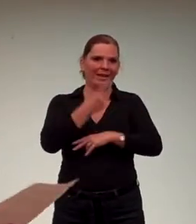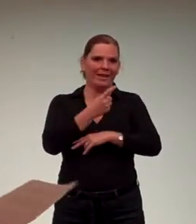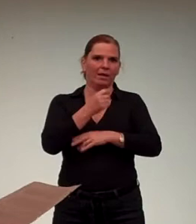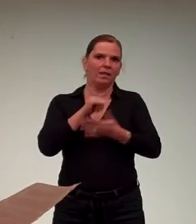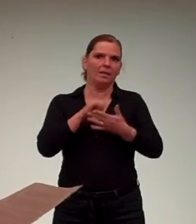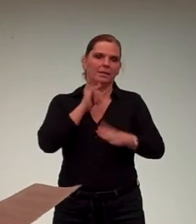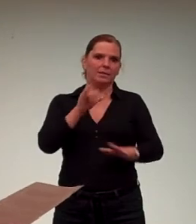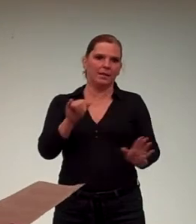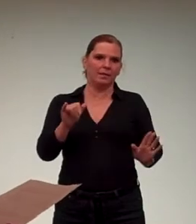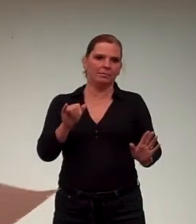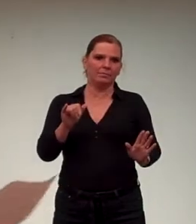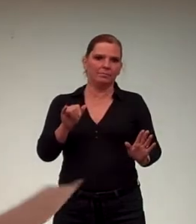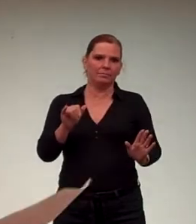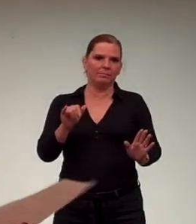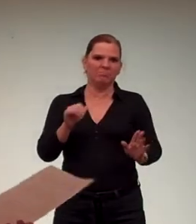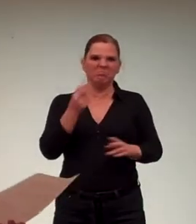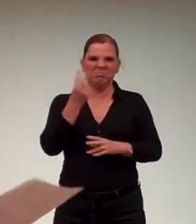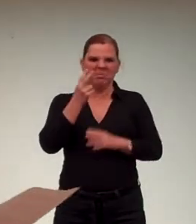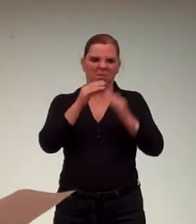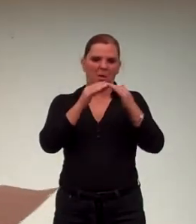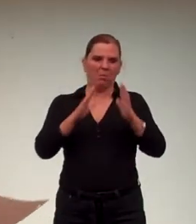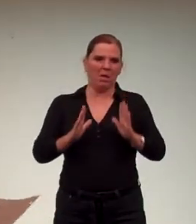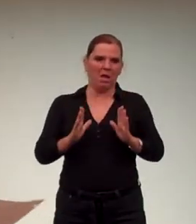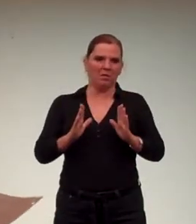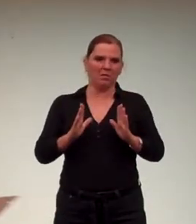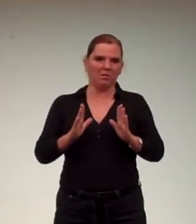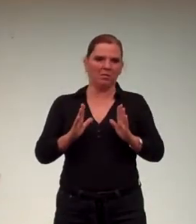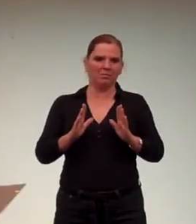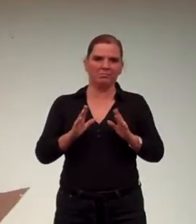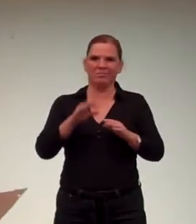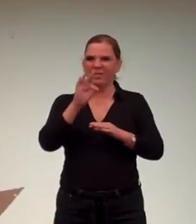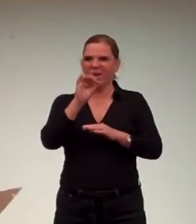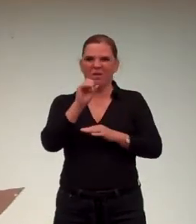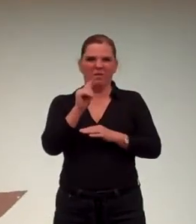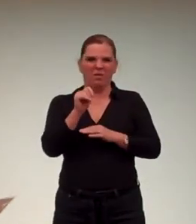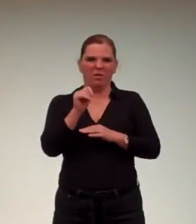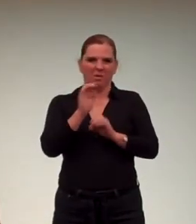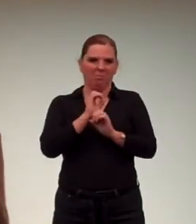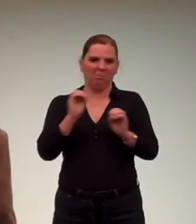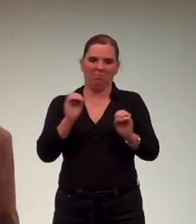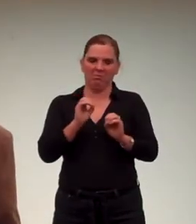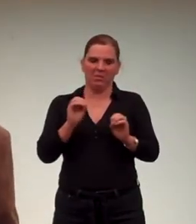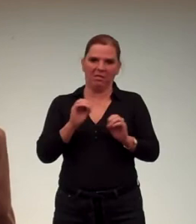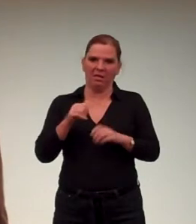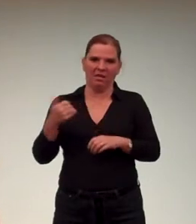That's it. A couple houses, a fort, not much else.